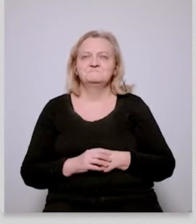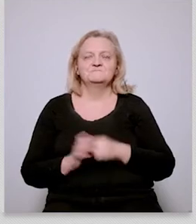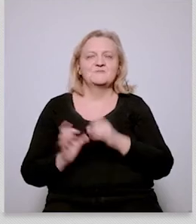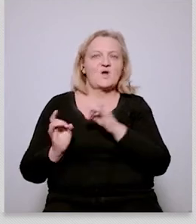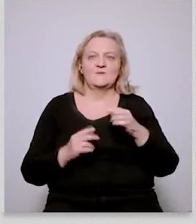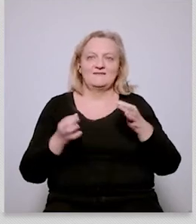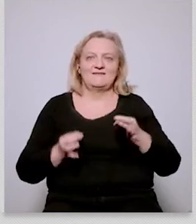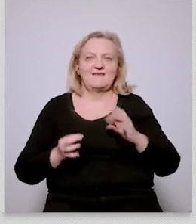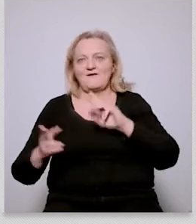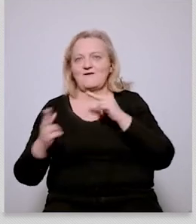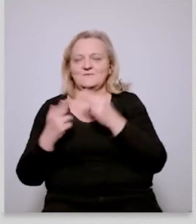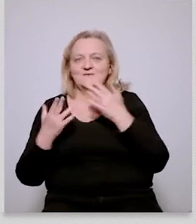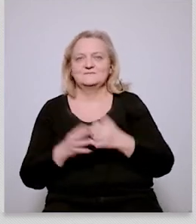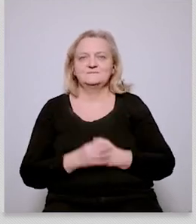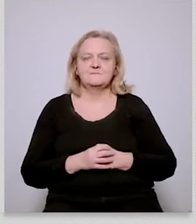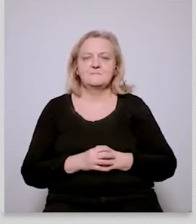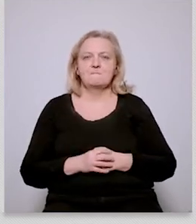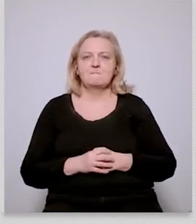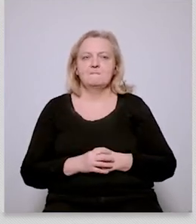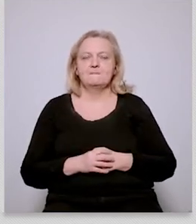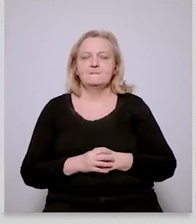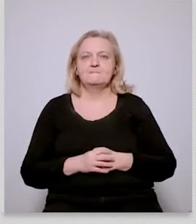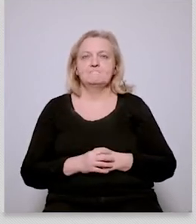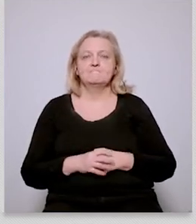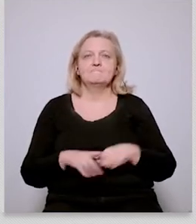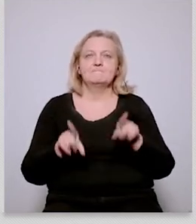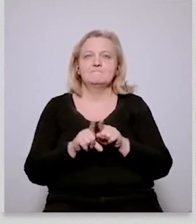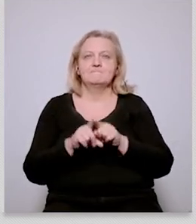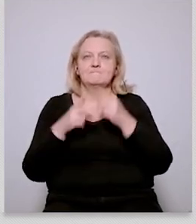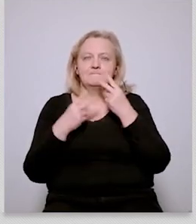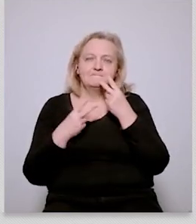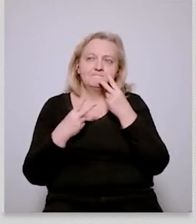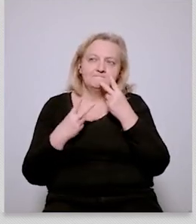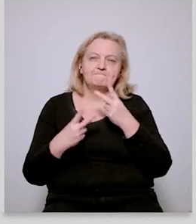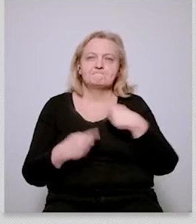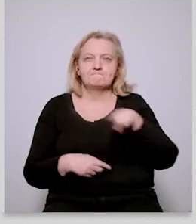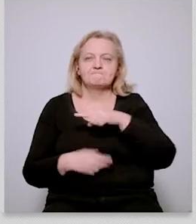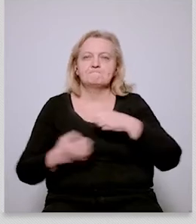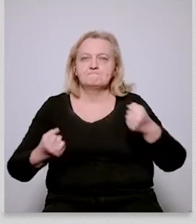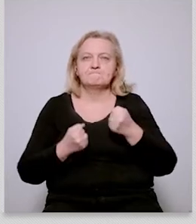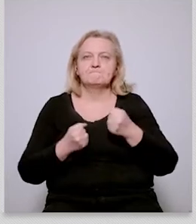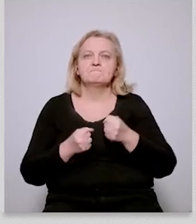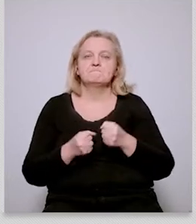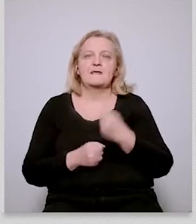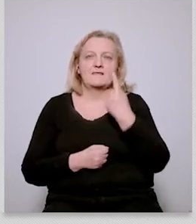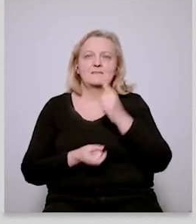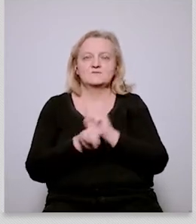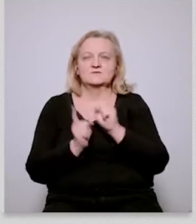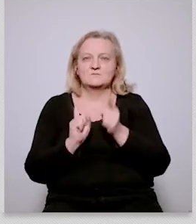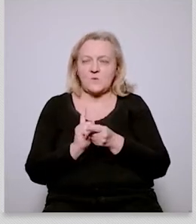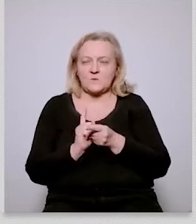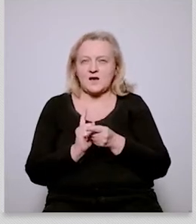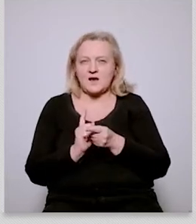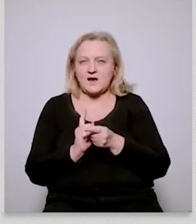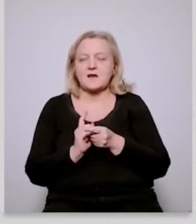see that there is a lot of topics that we're trying to cover in this one session i think that's a bit of a challenge but let let me try to navigate